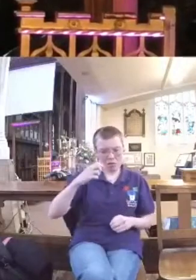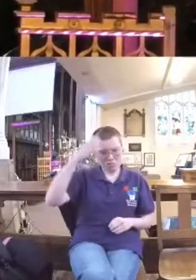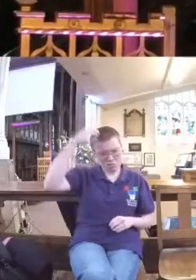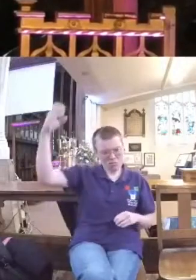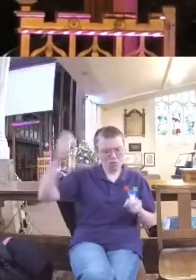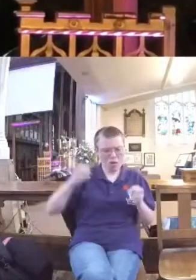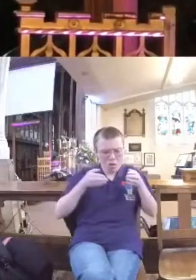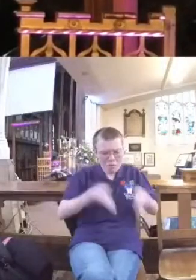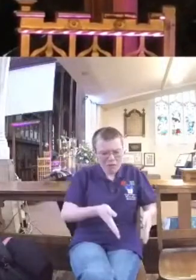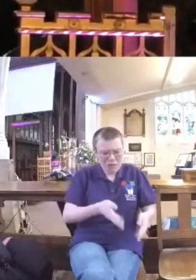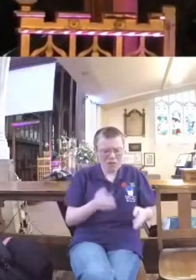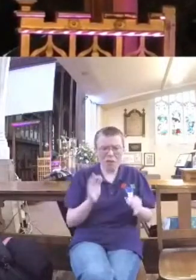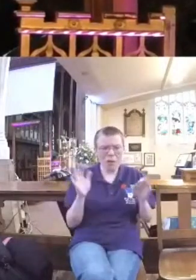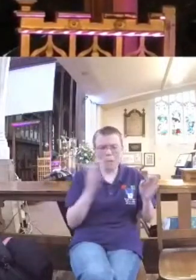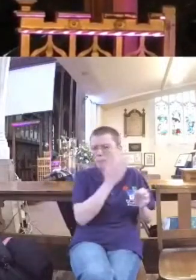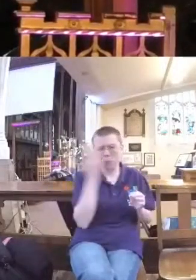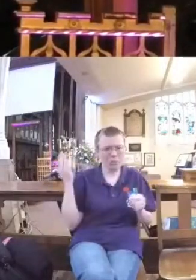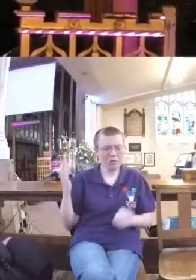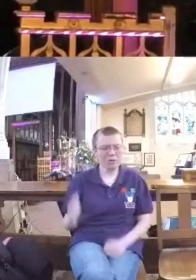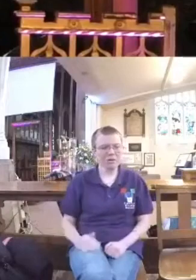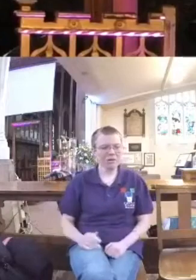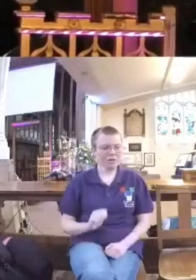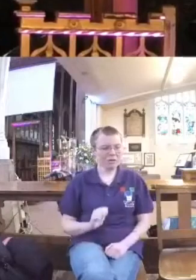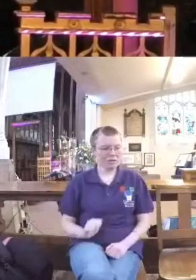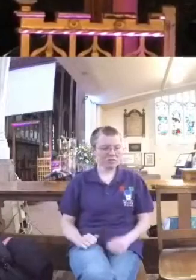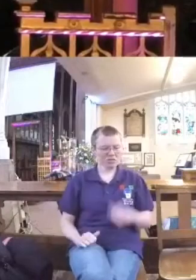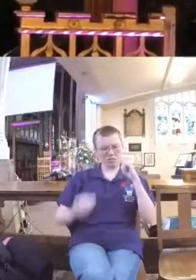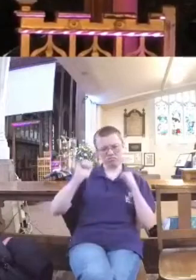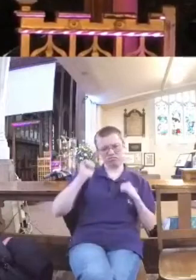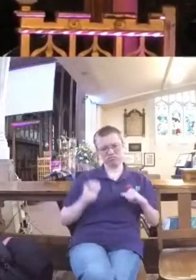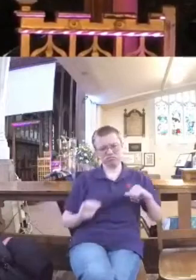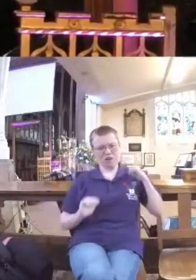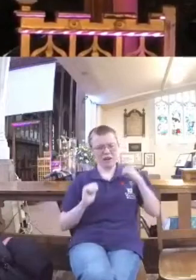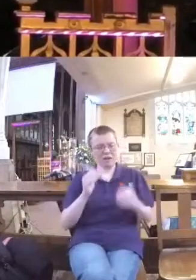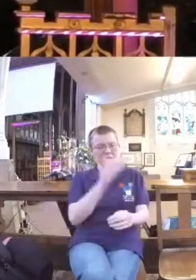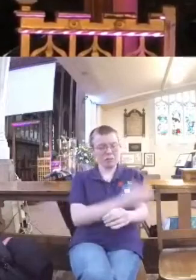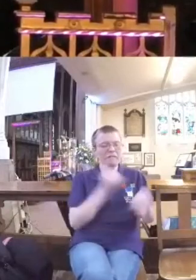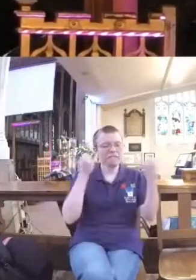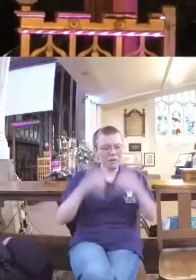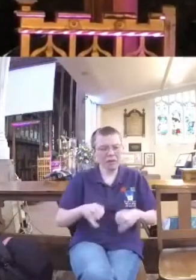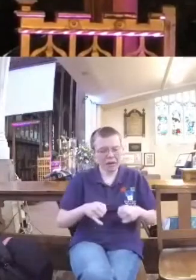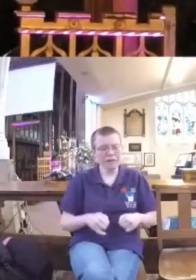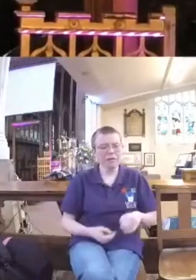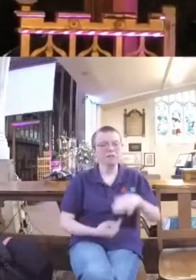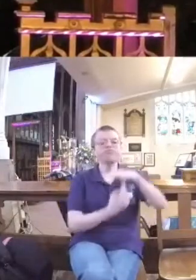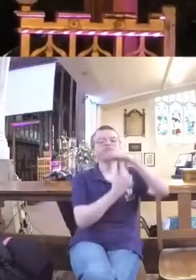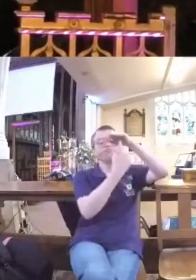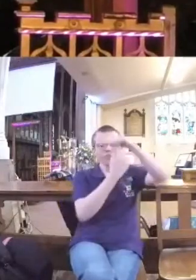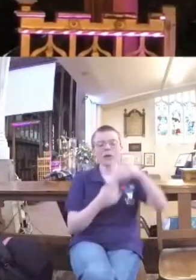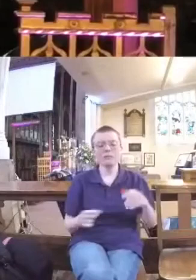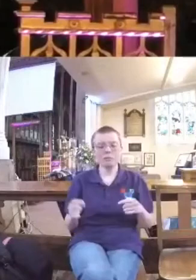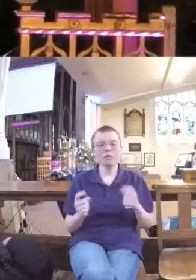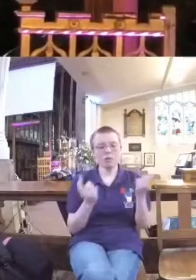come before a fall. Now, the lesson, the big lesson that we learn from Isaiah's life is not to become proud.